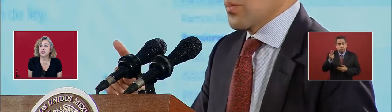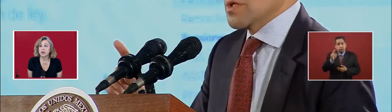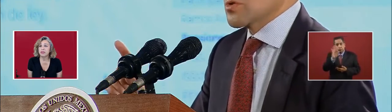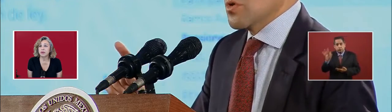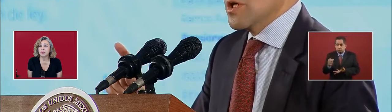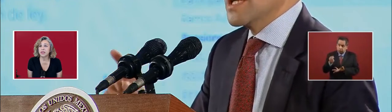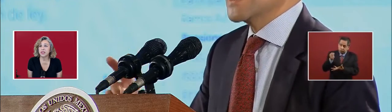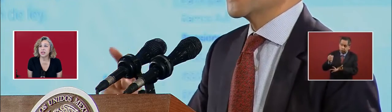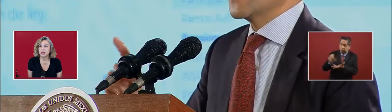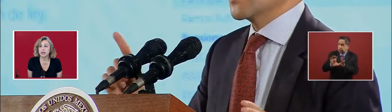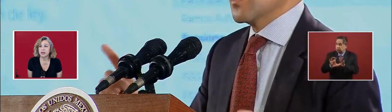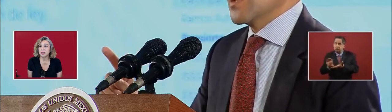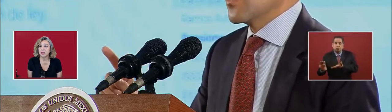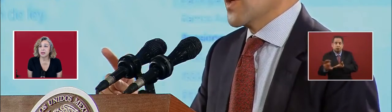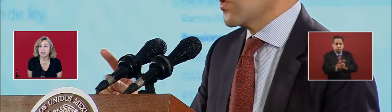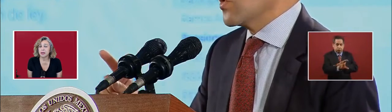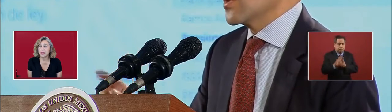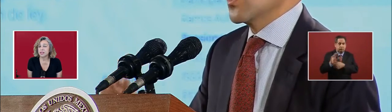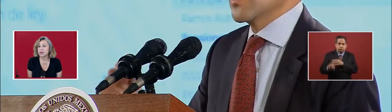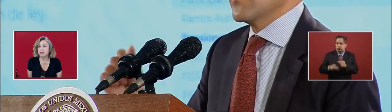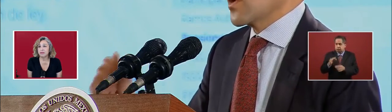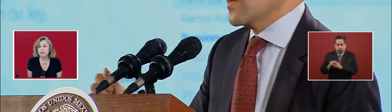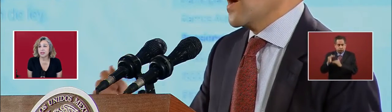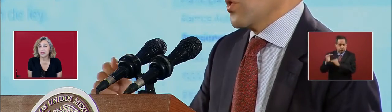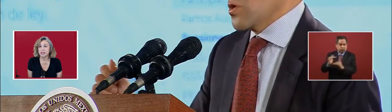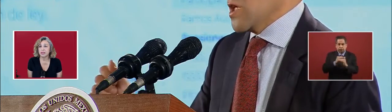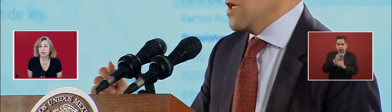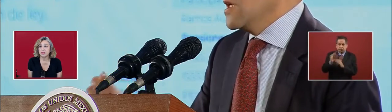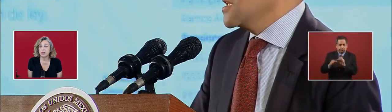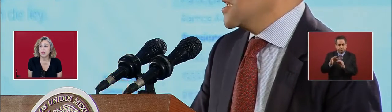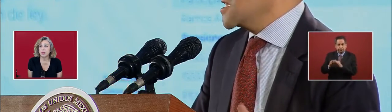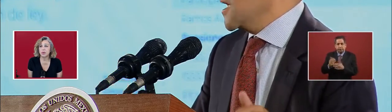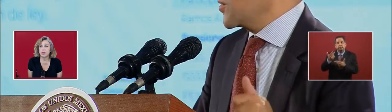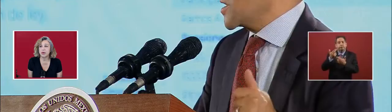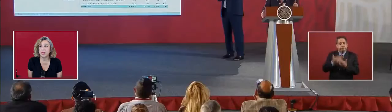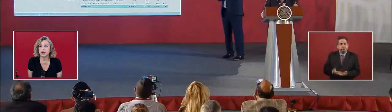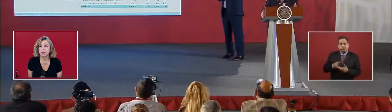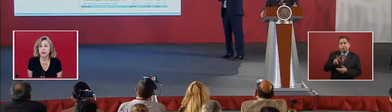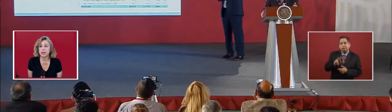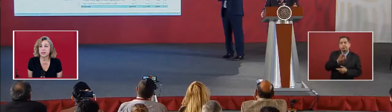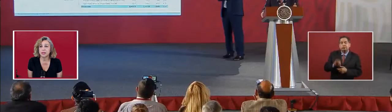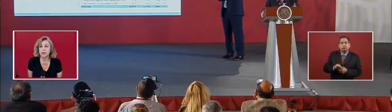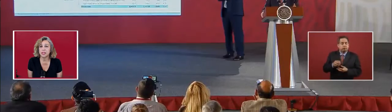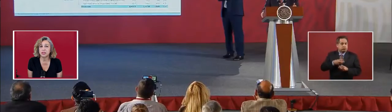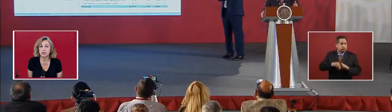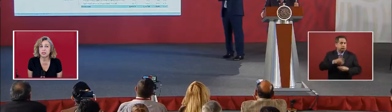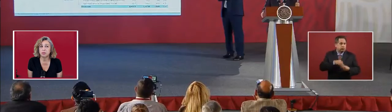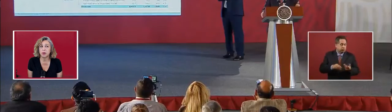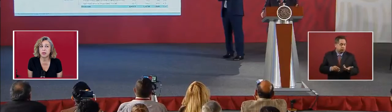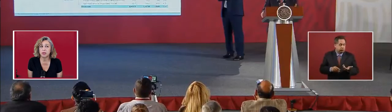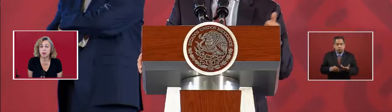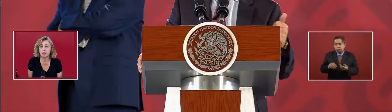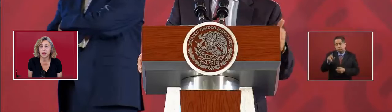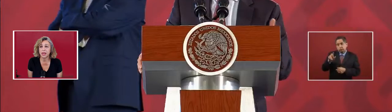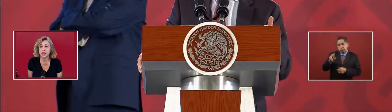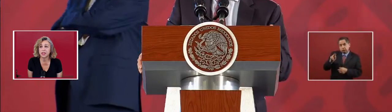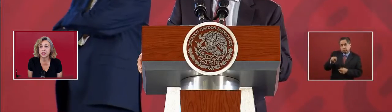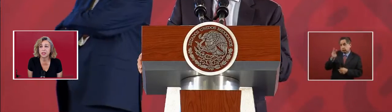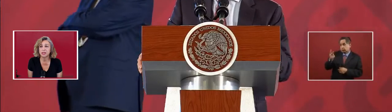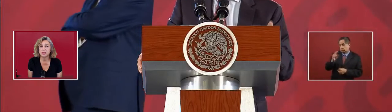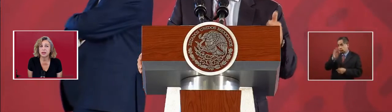82% of the budget is already fixed in one way or another because it's to respond to